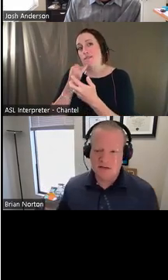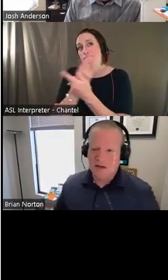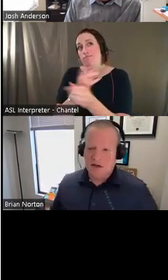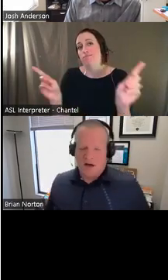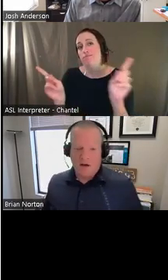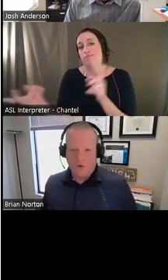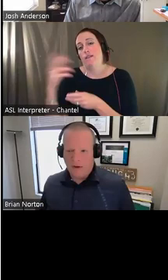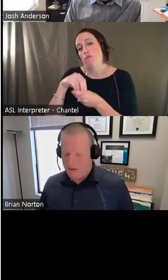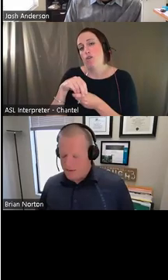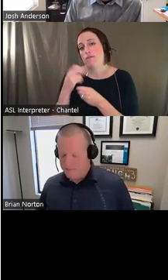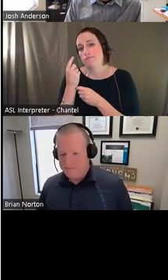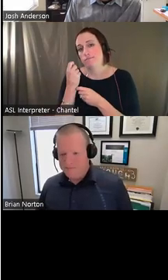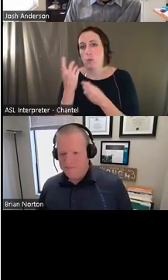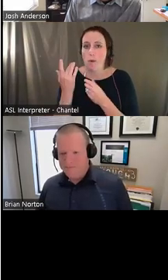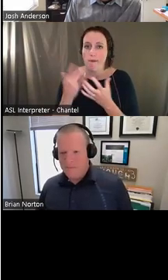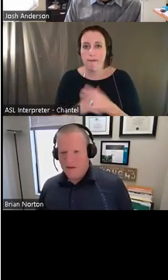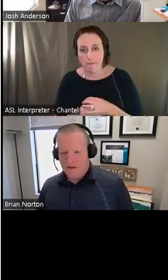needs, um, more readily.